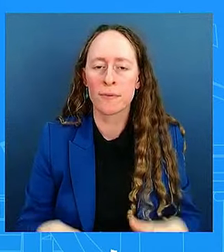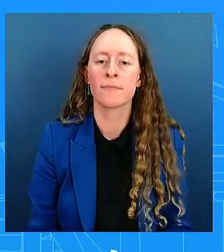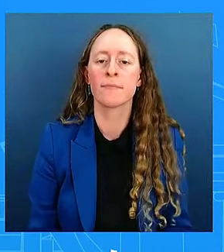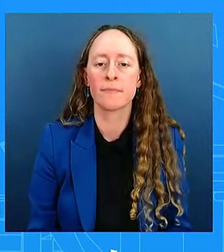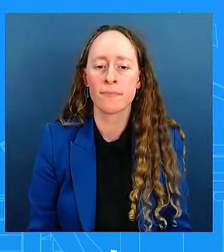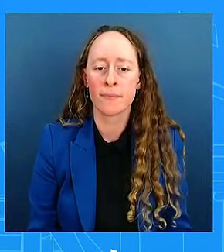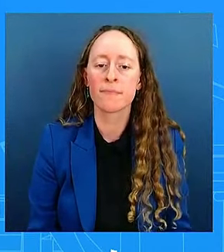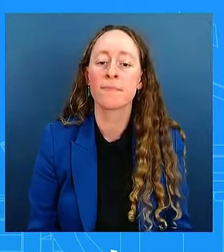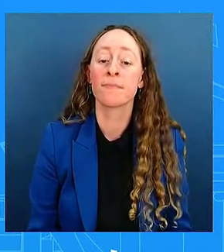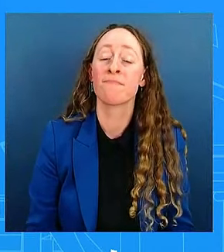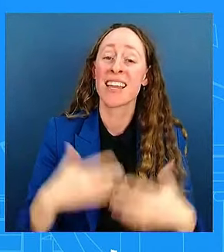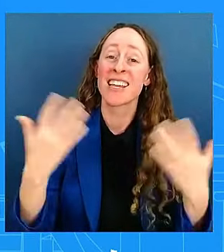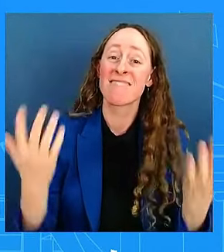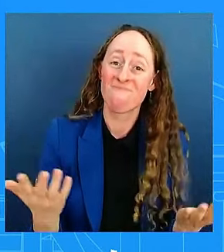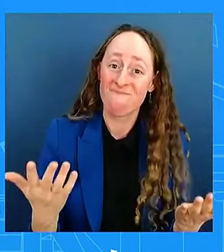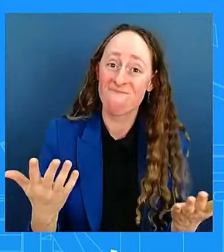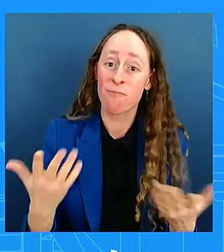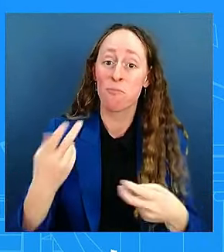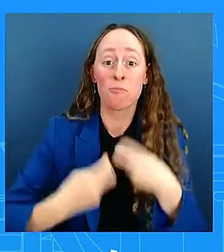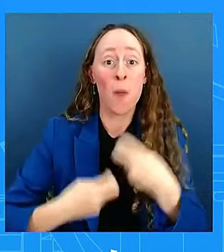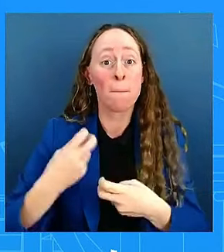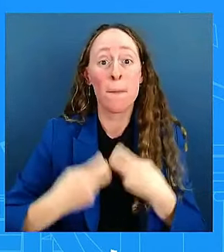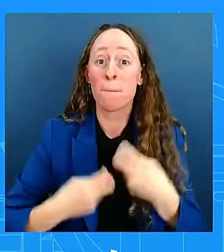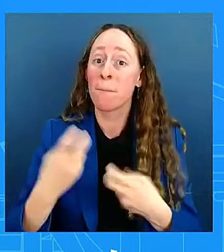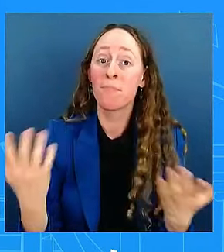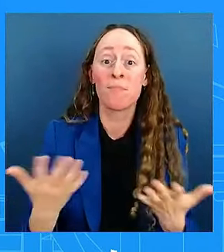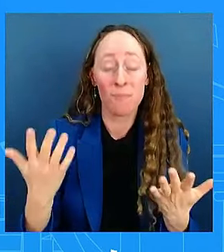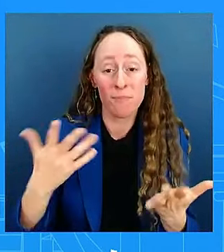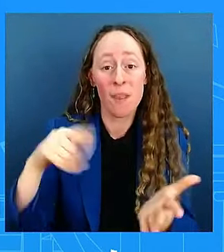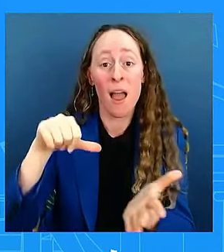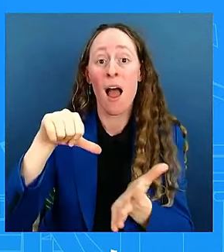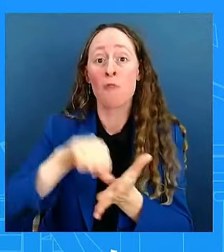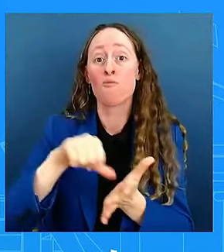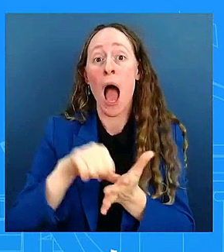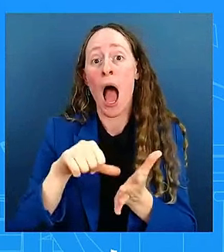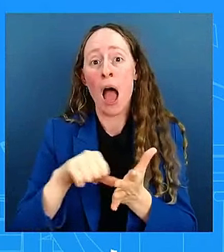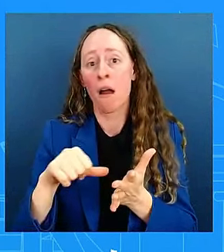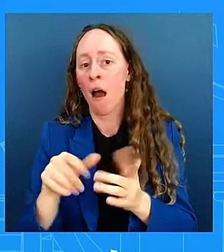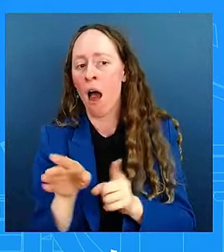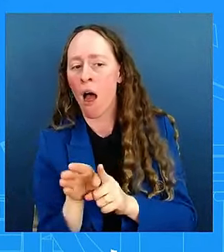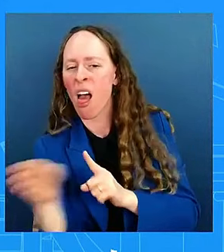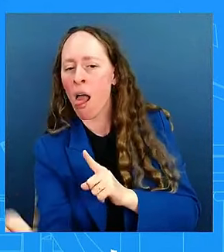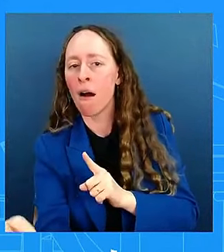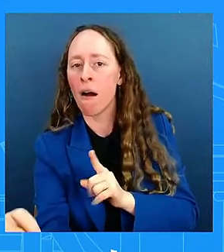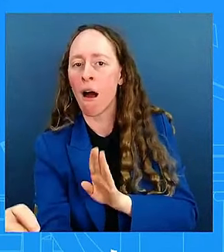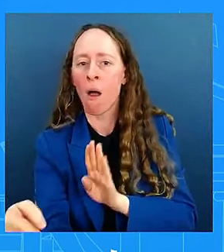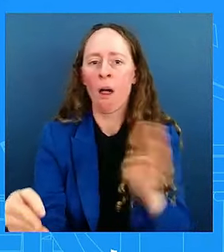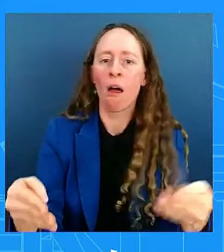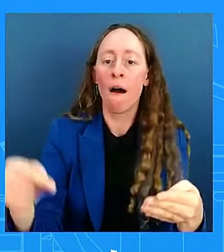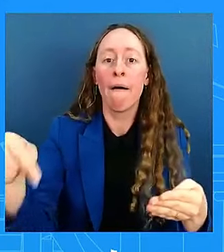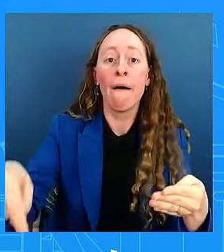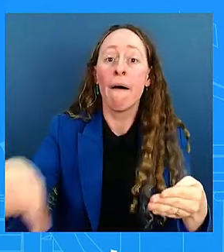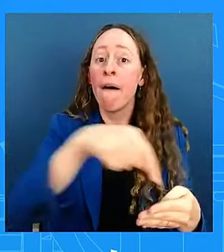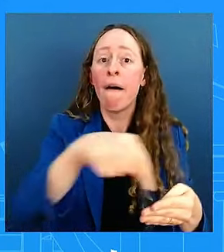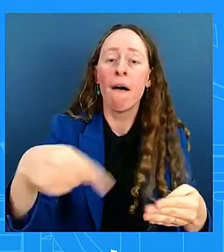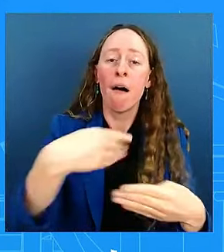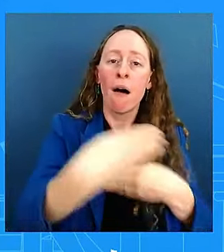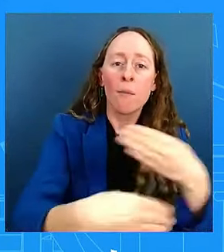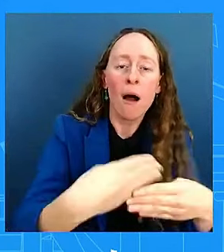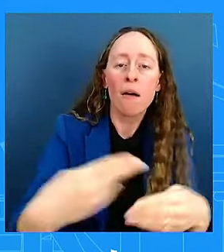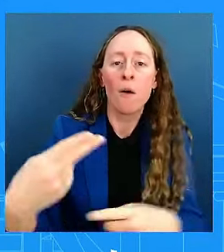irrational as Hezbollah and the Houthis, and it's a hard thing to determine.